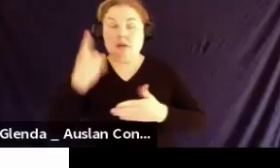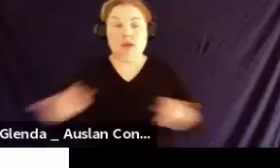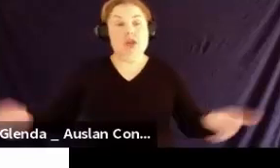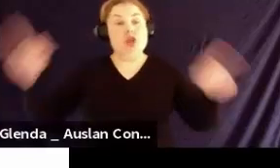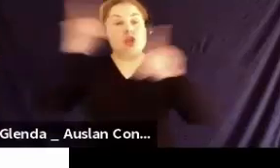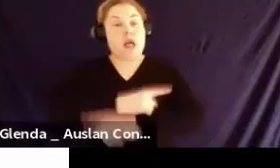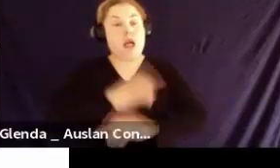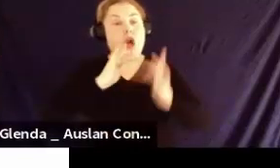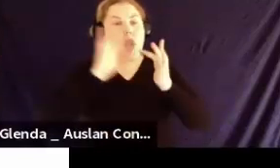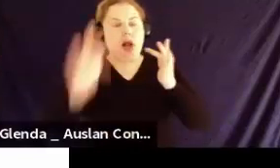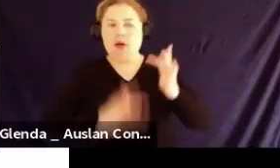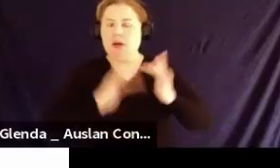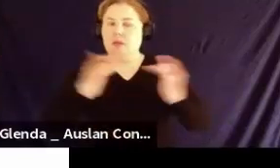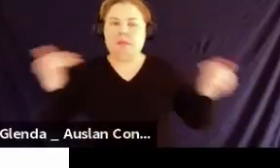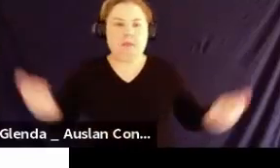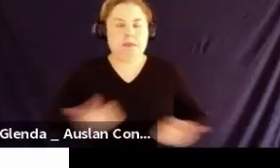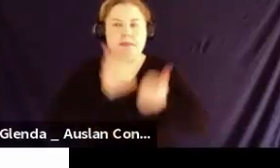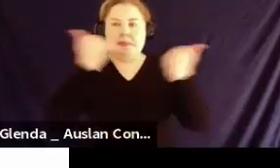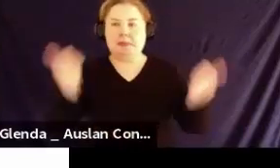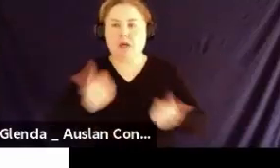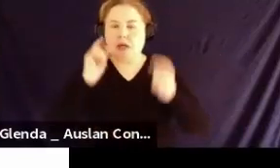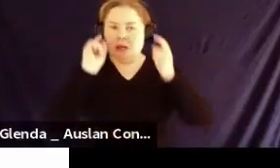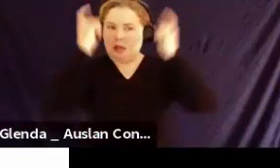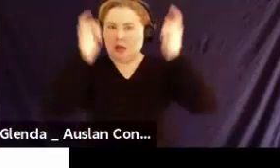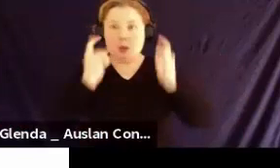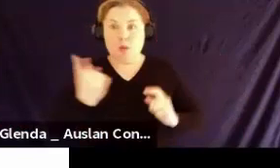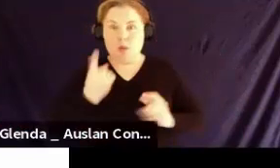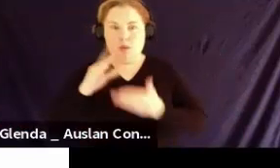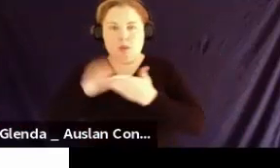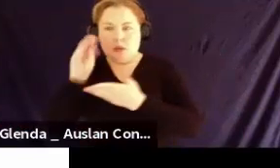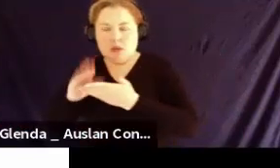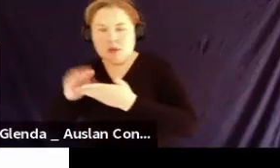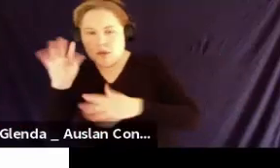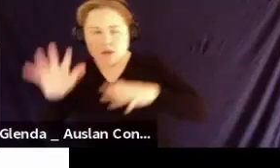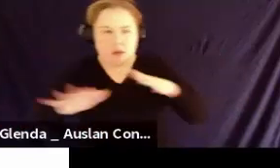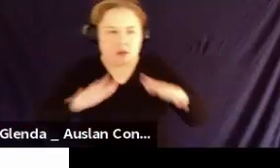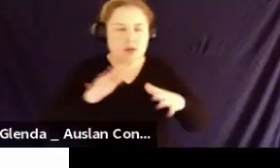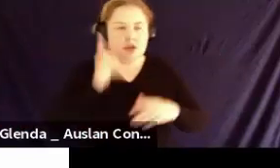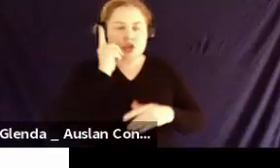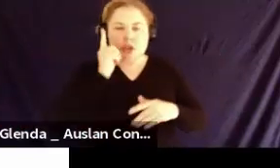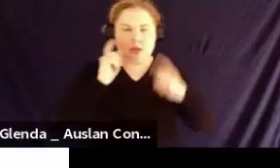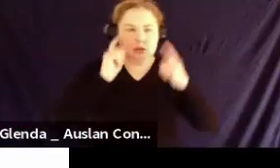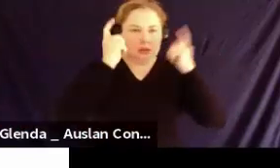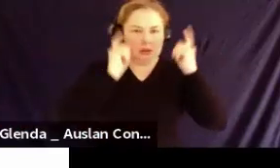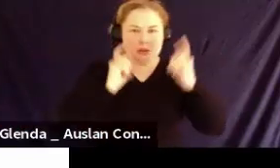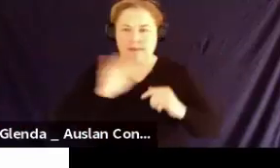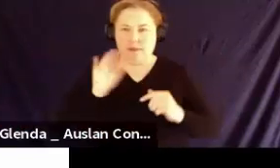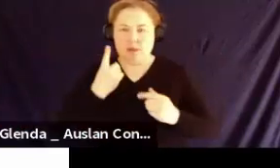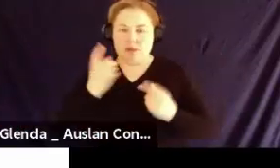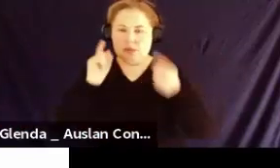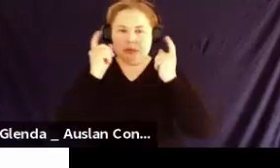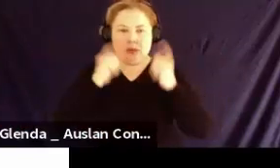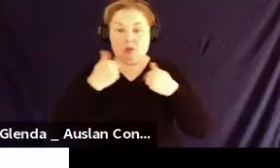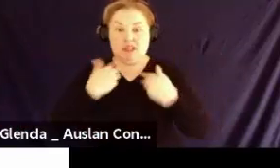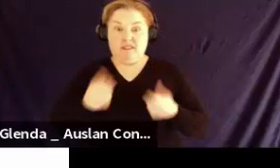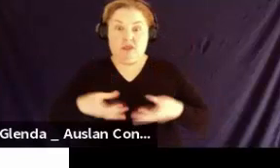A lot of anxiety for the students, a lot of anxiety from the teachers, a lot of anxiety from everybody, and we had to deal with that